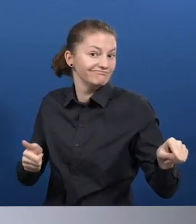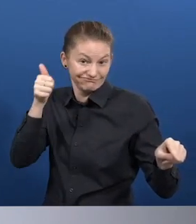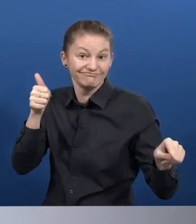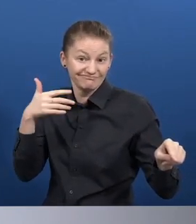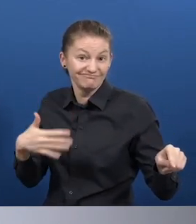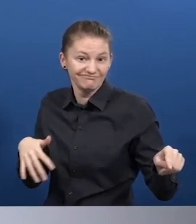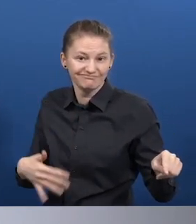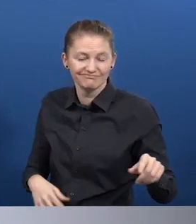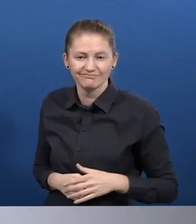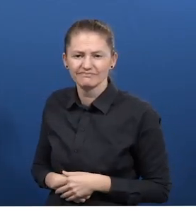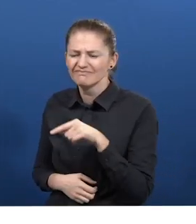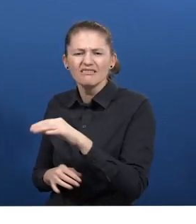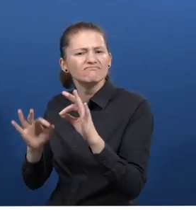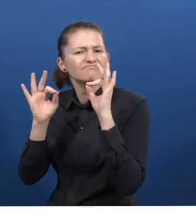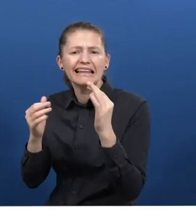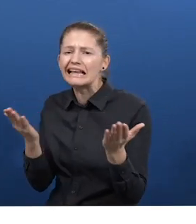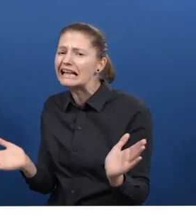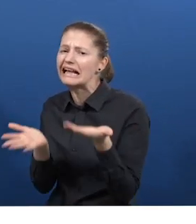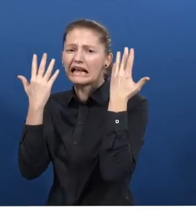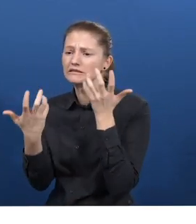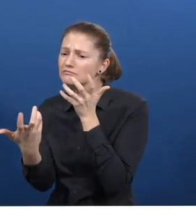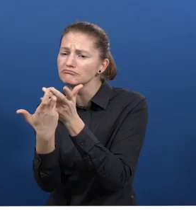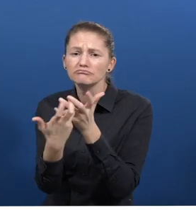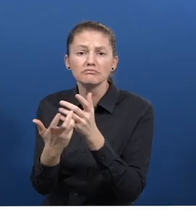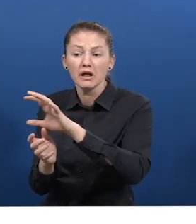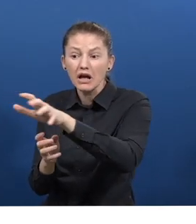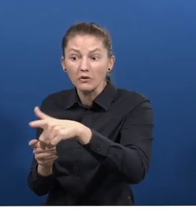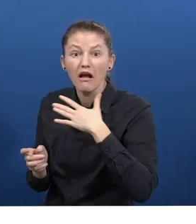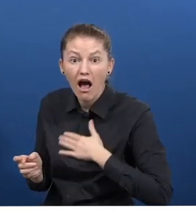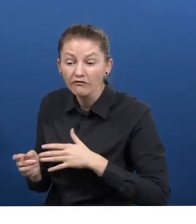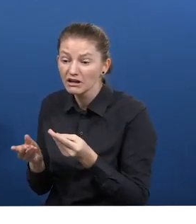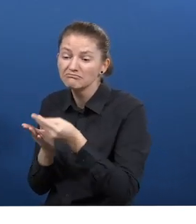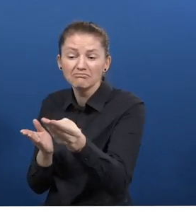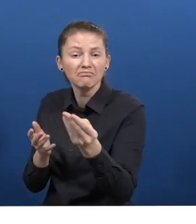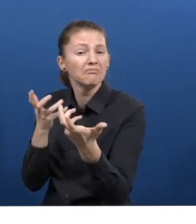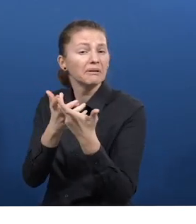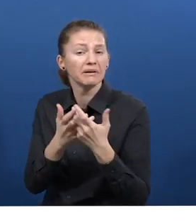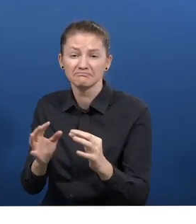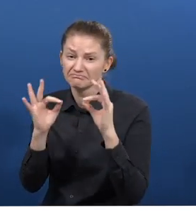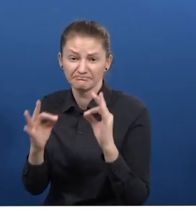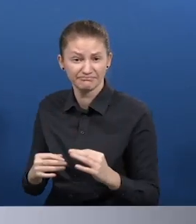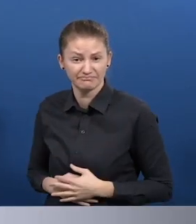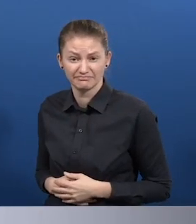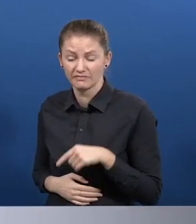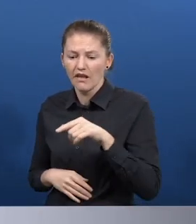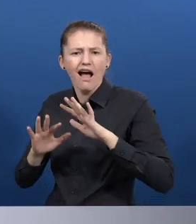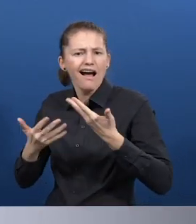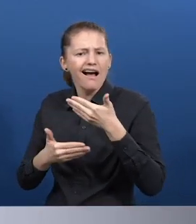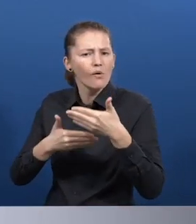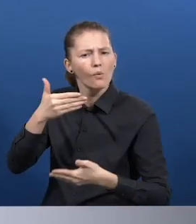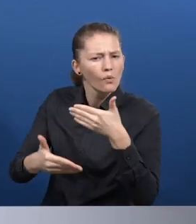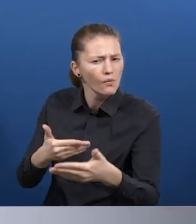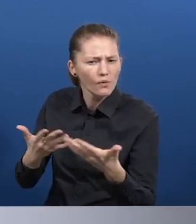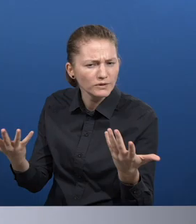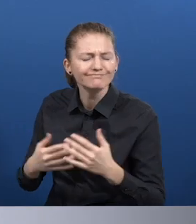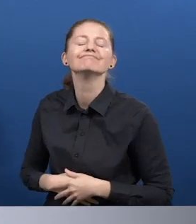other countries as well. How does Sao Mai work? All Sao Mai's activities for the blind are